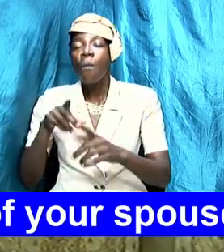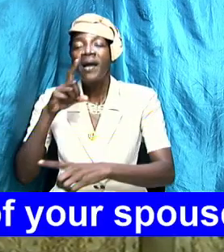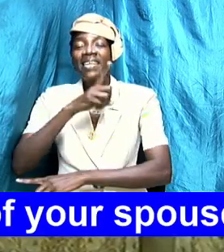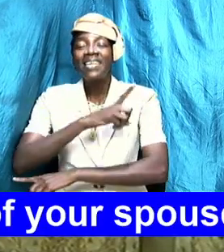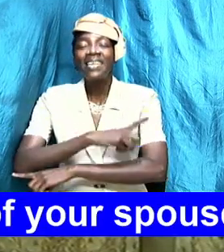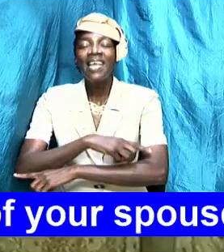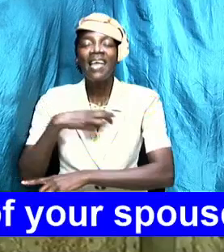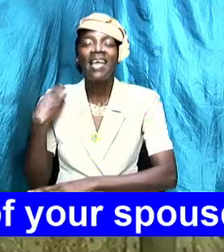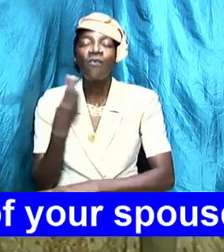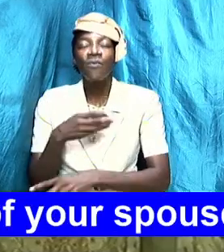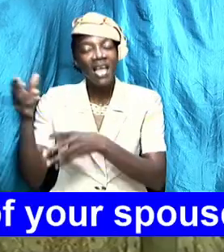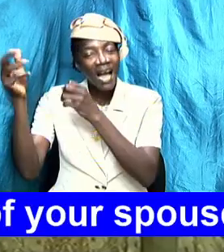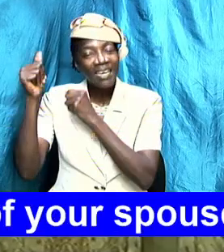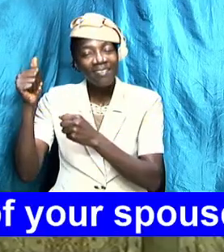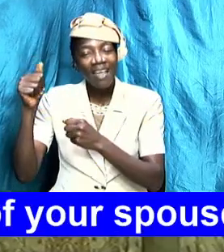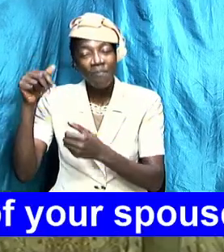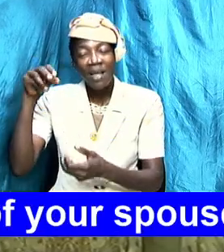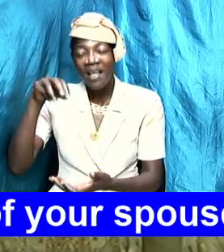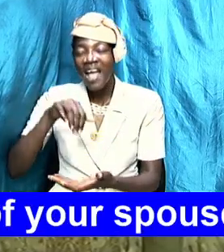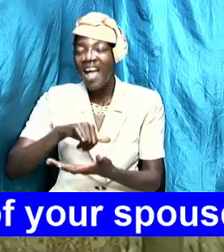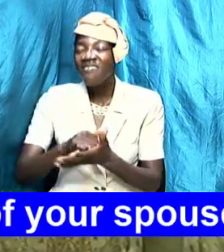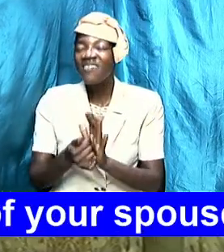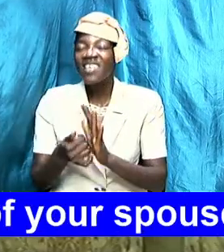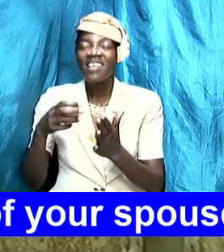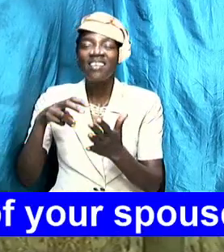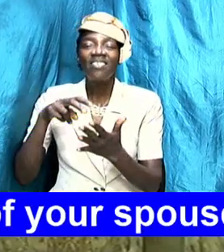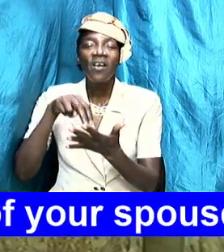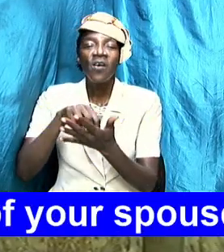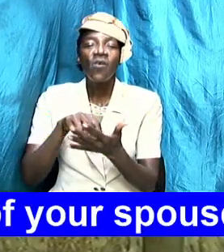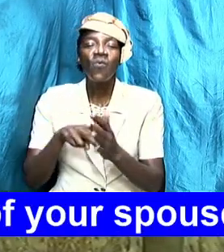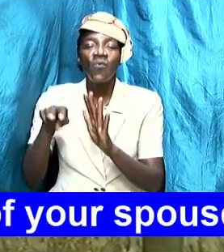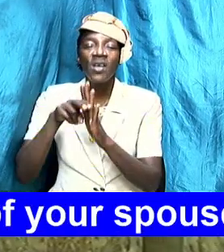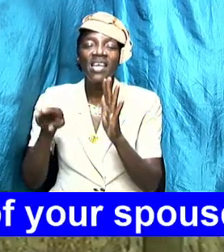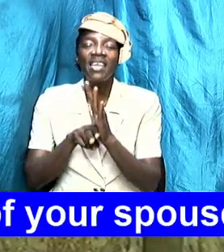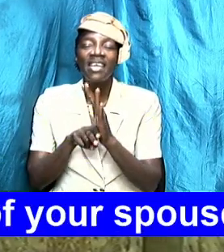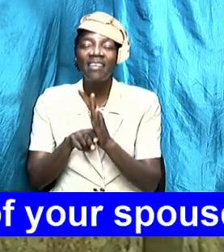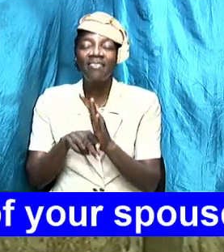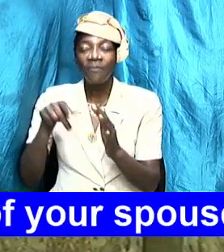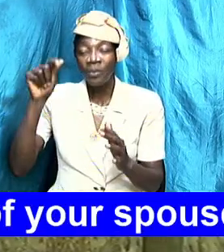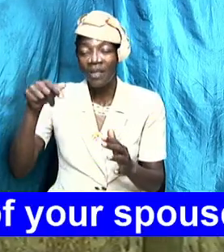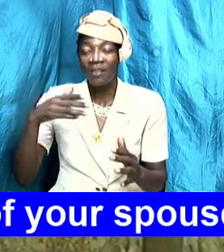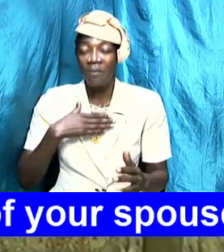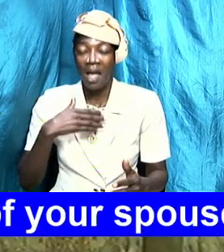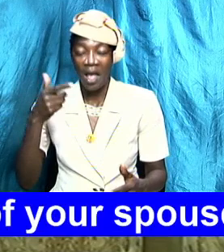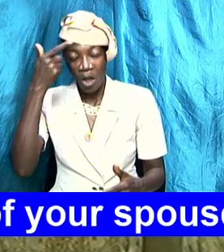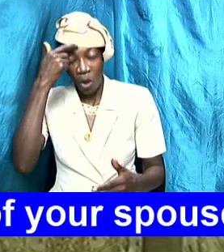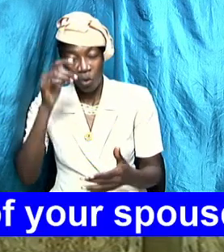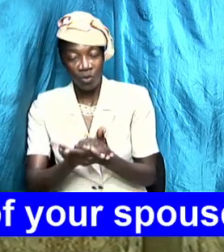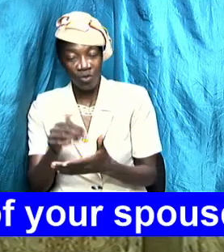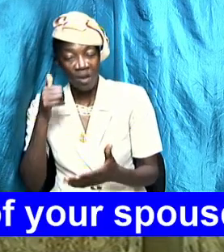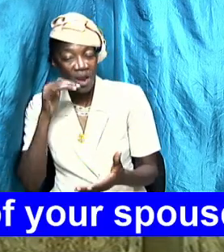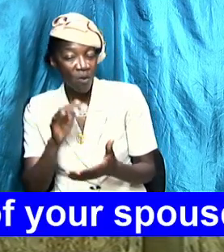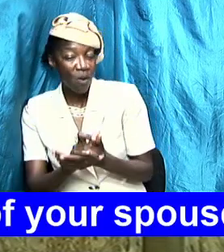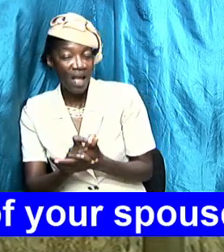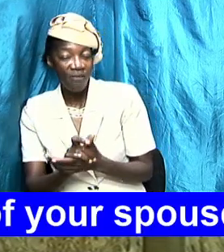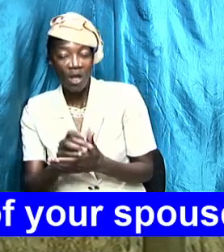weaknesses and say this is my husband this is his strength I will work around the weaknesses